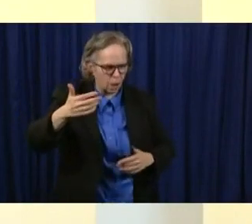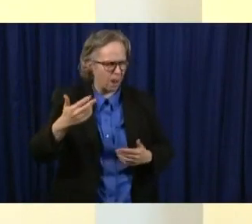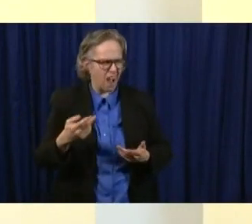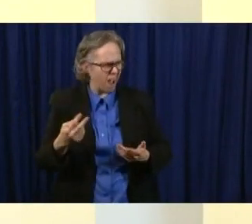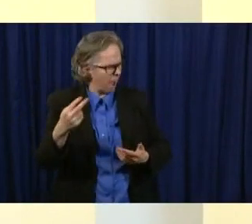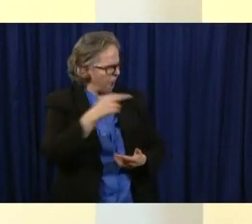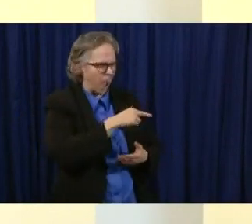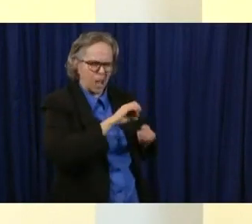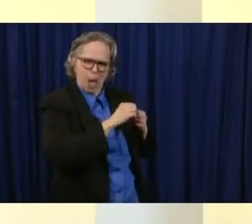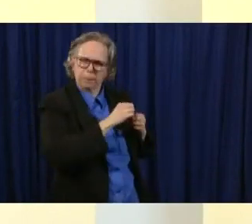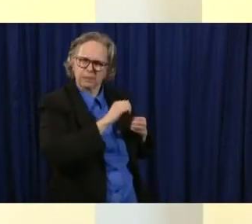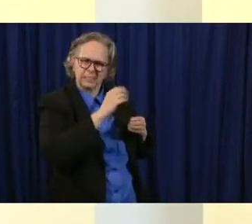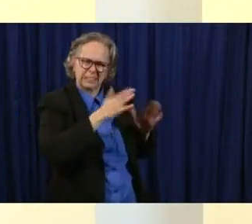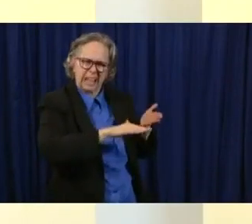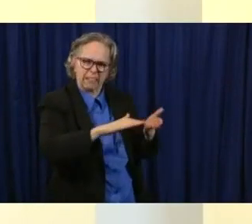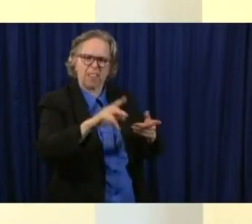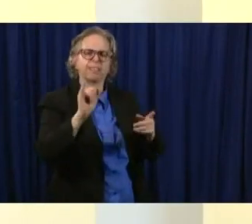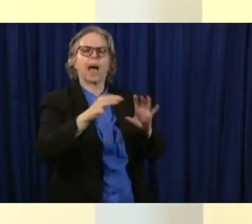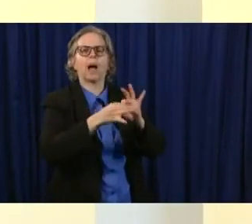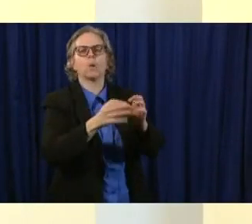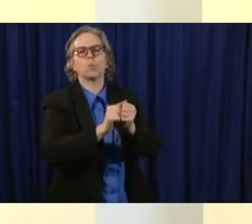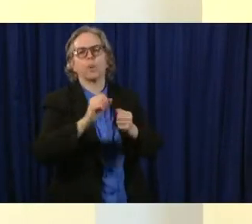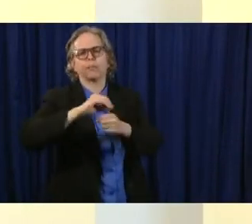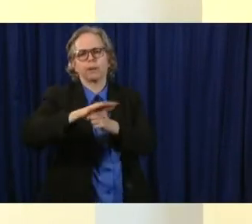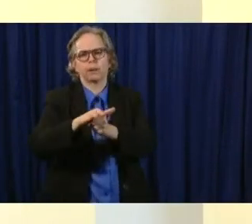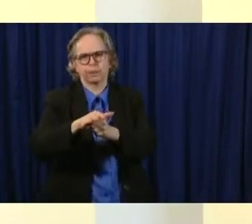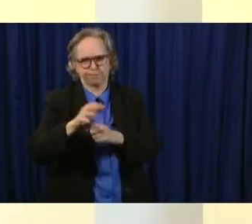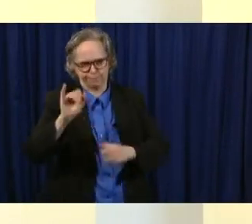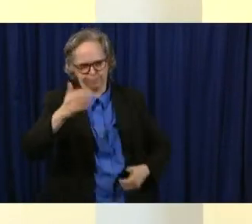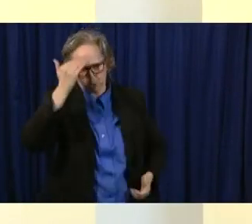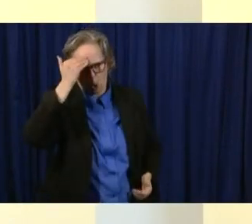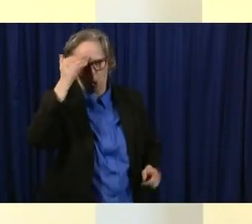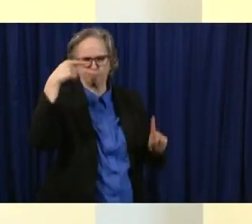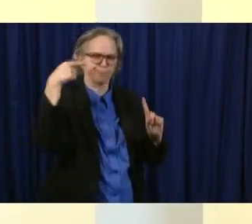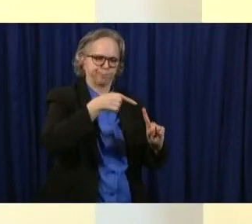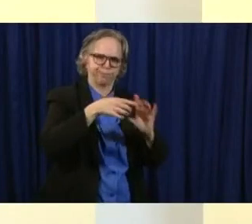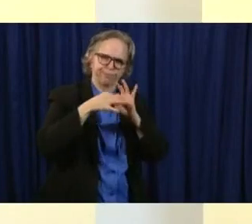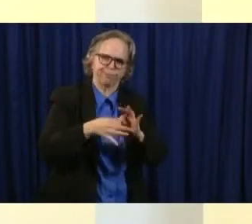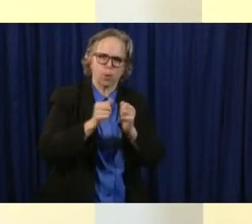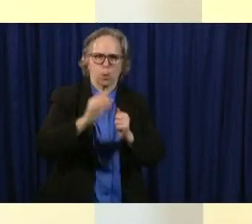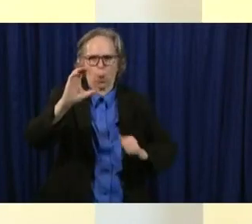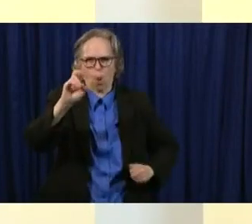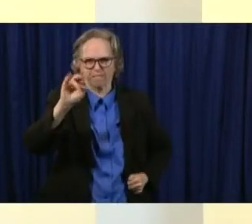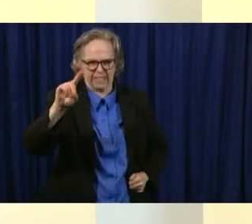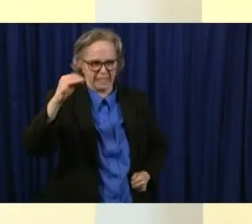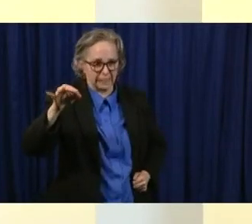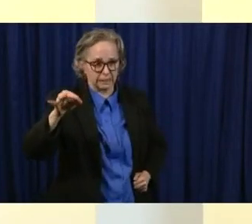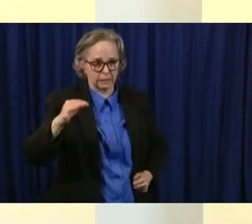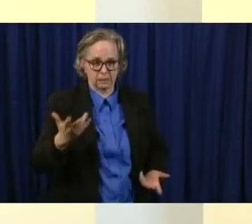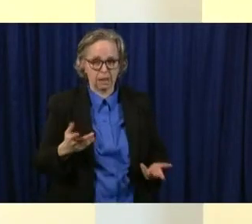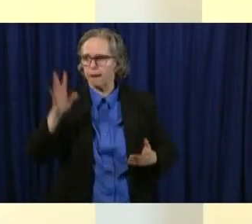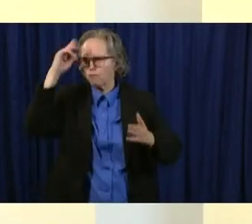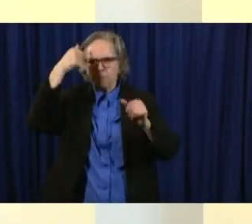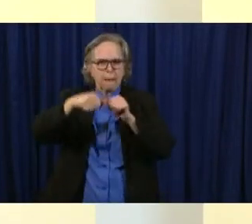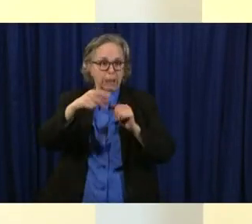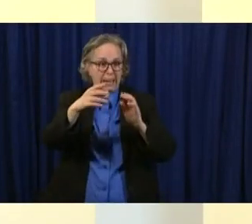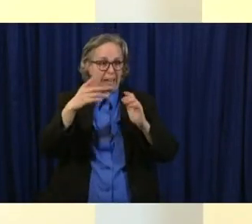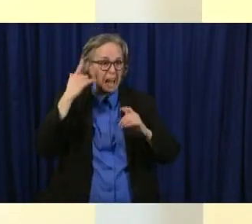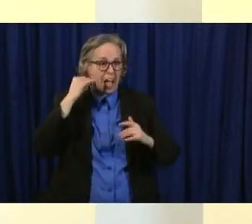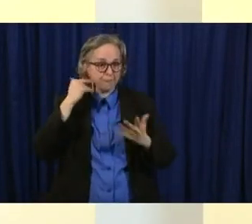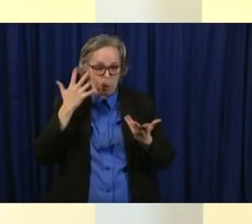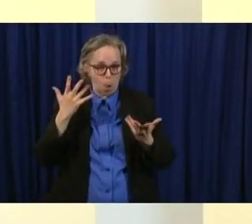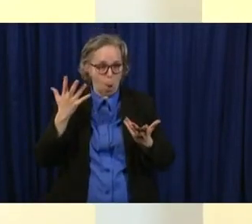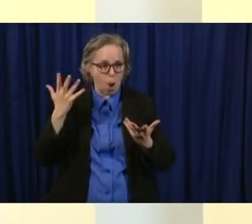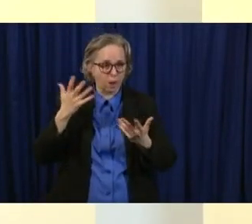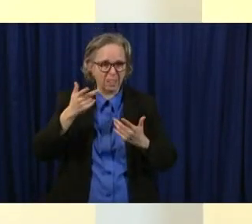attributed like we saw in California where in autopsy they found the virus in in early early parts